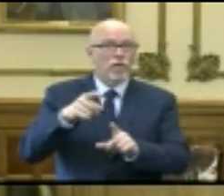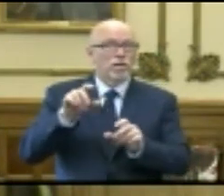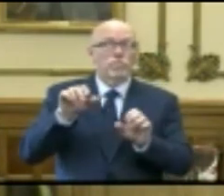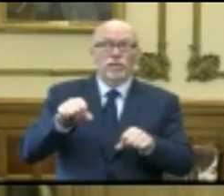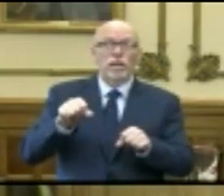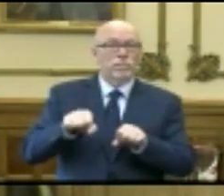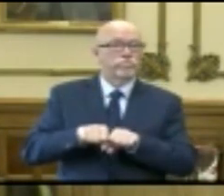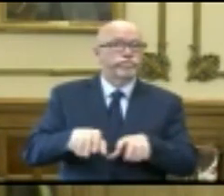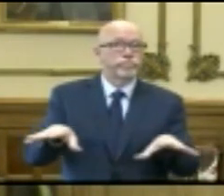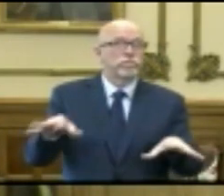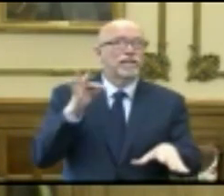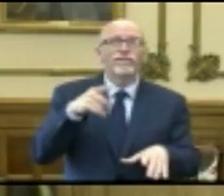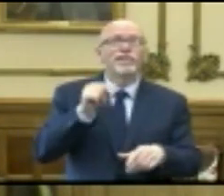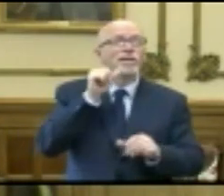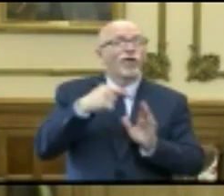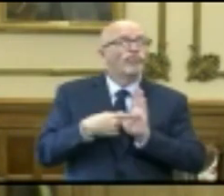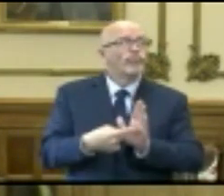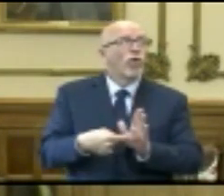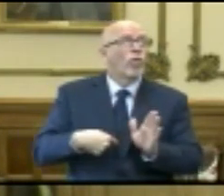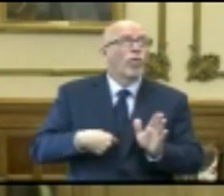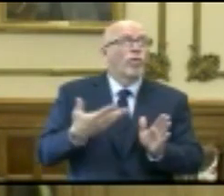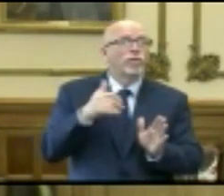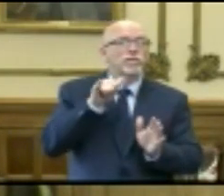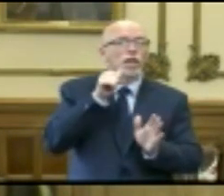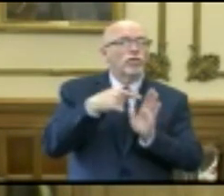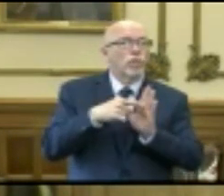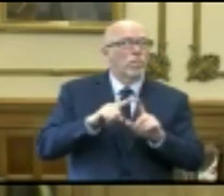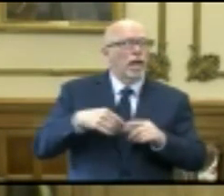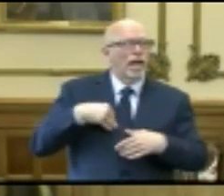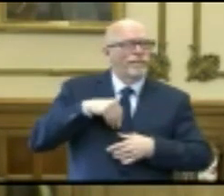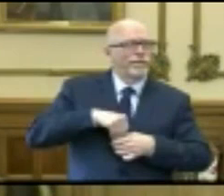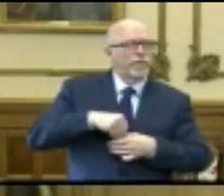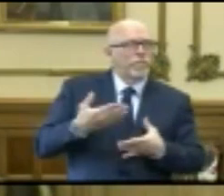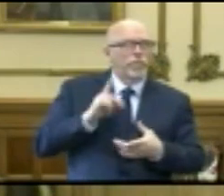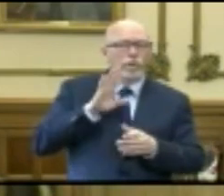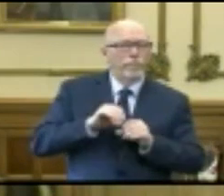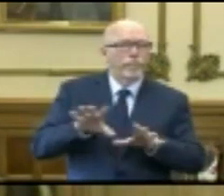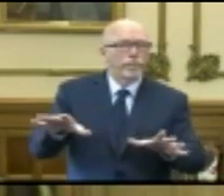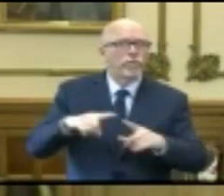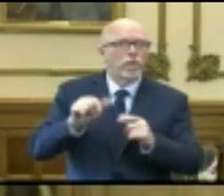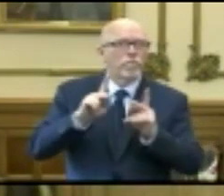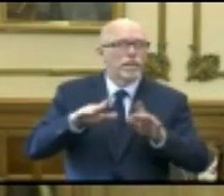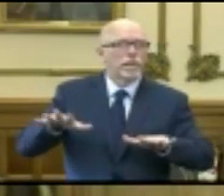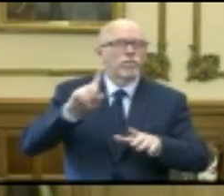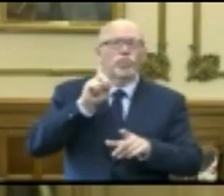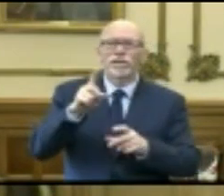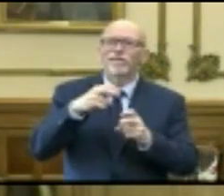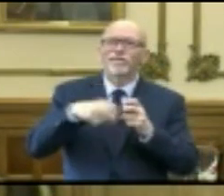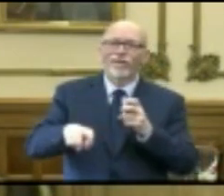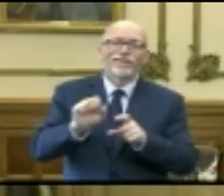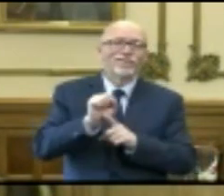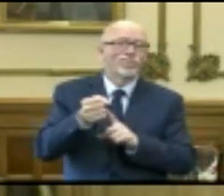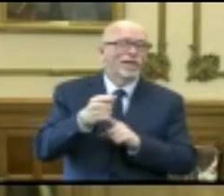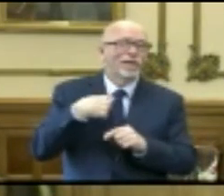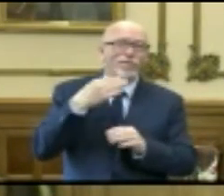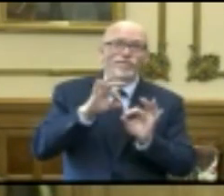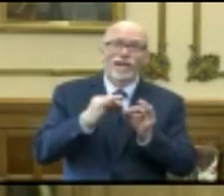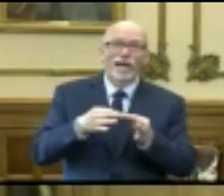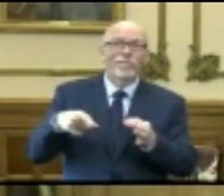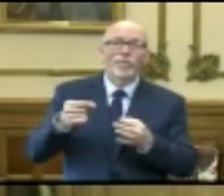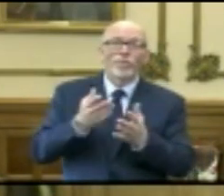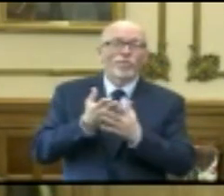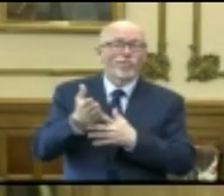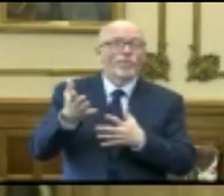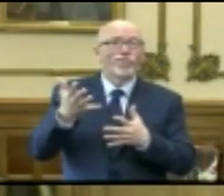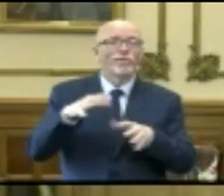the risk if they're asymptomatic or pre-symptomatic of infecting other individuals. So it's a really, really difficult situation for families as they